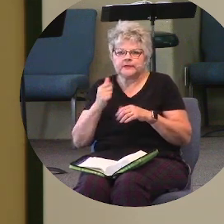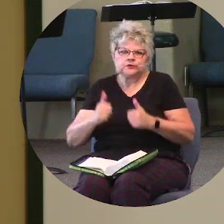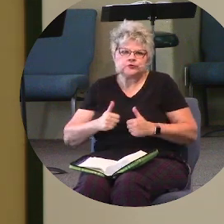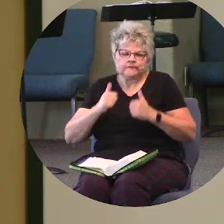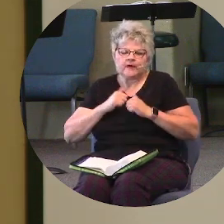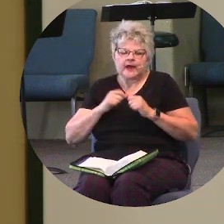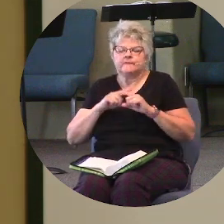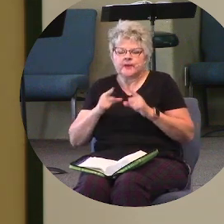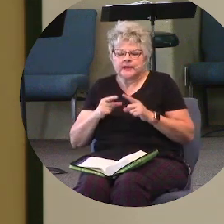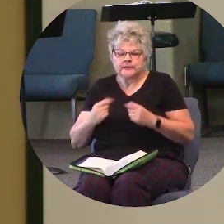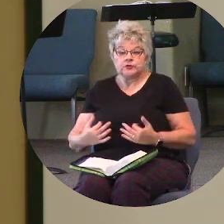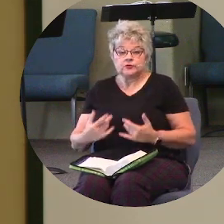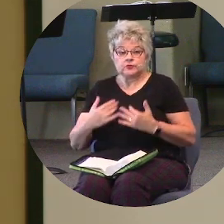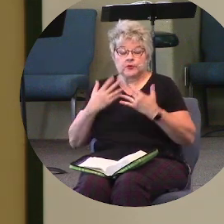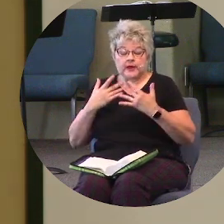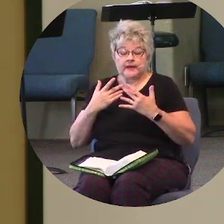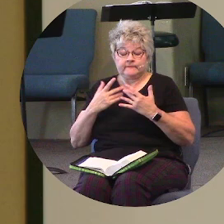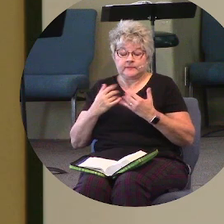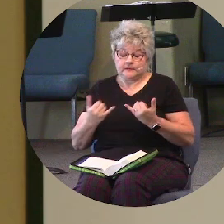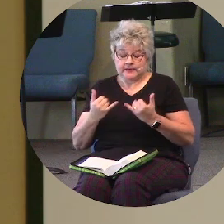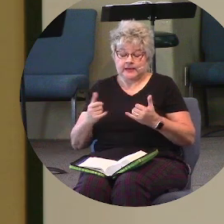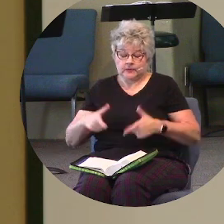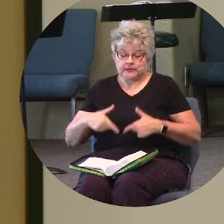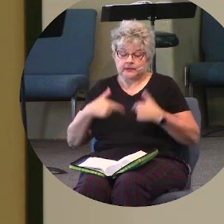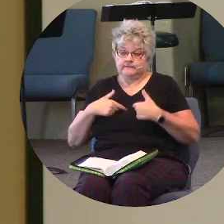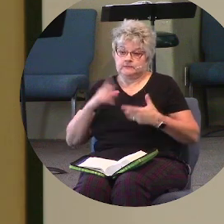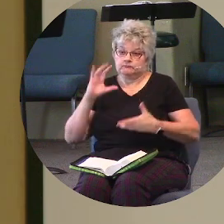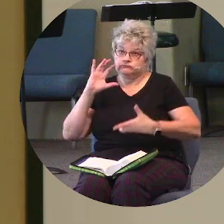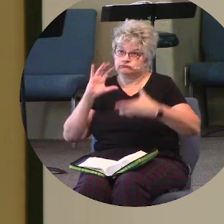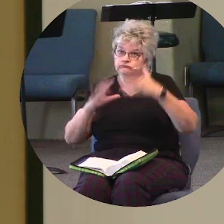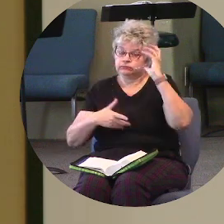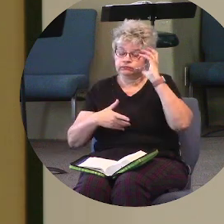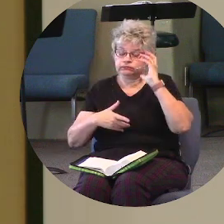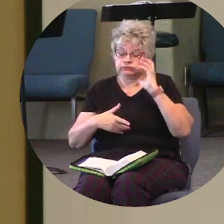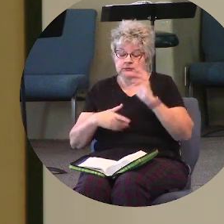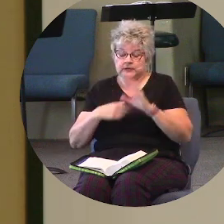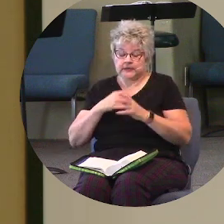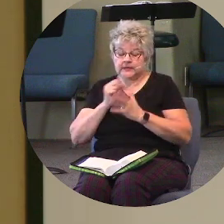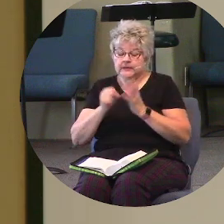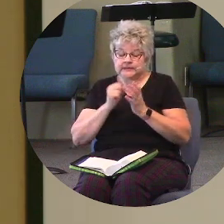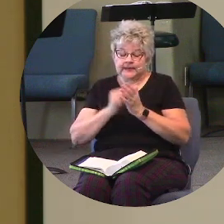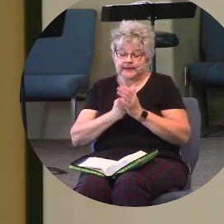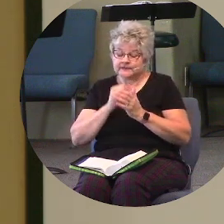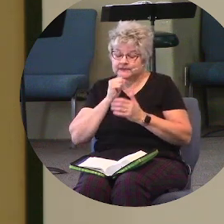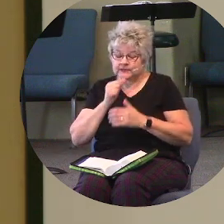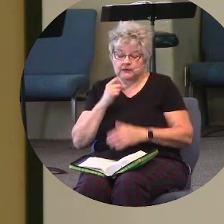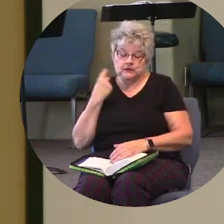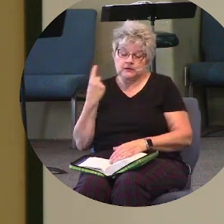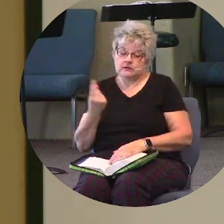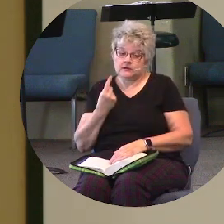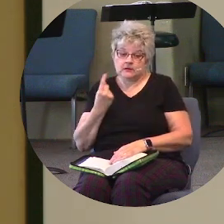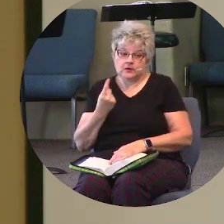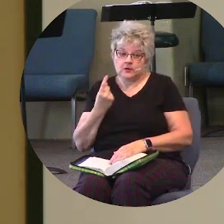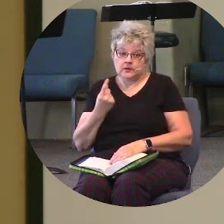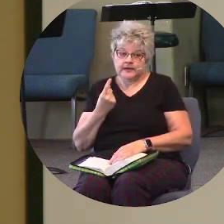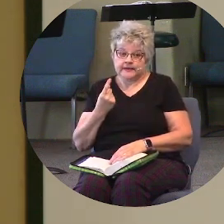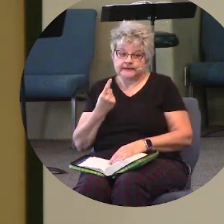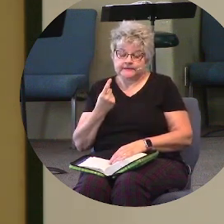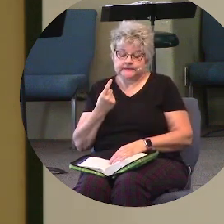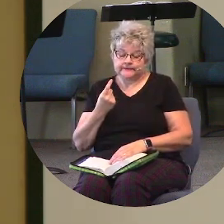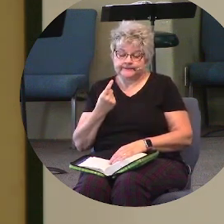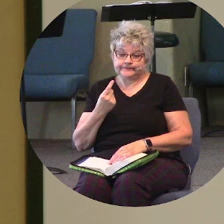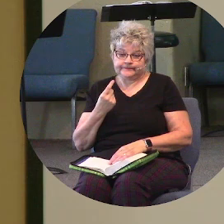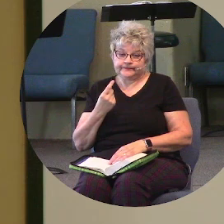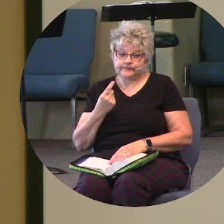Because we do, we live in tumultuous times. And it's not always up to us to